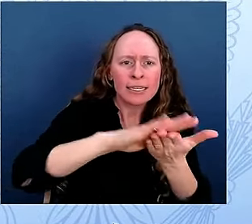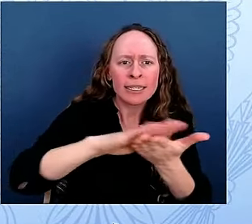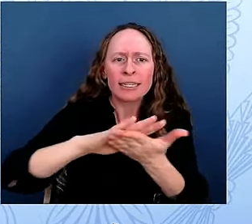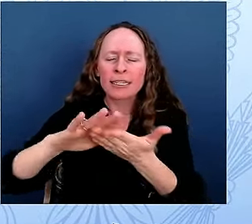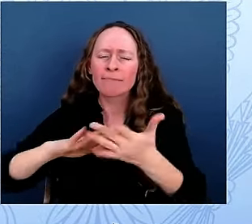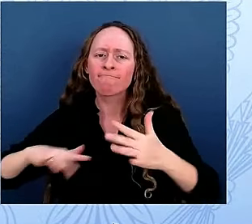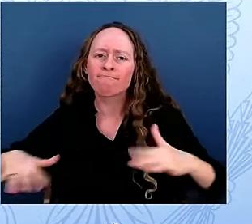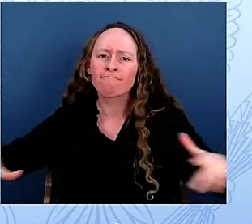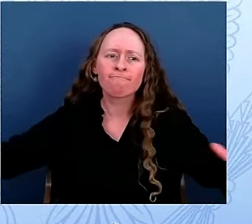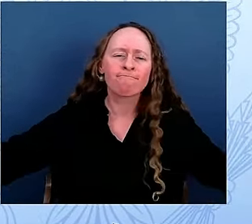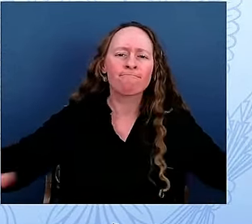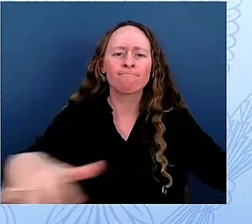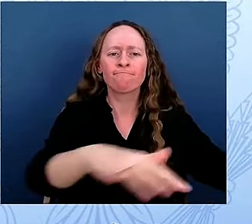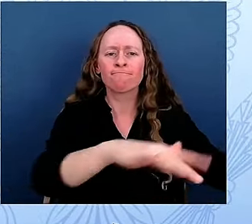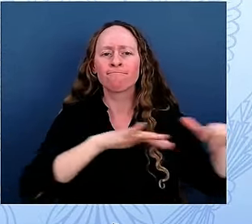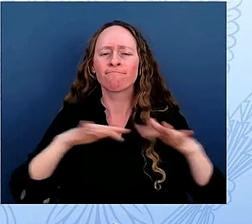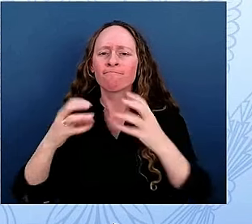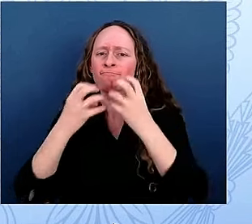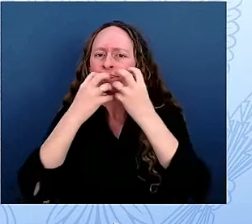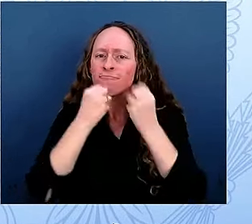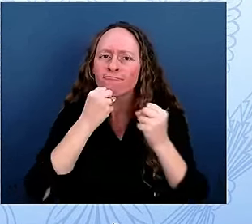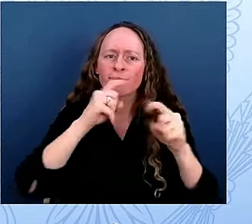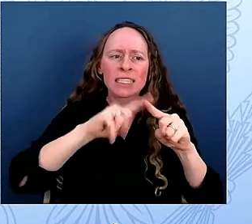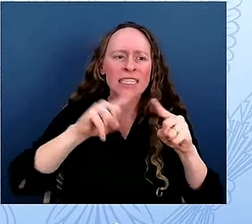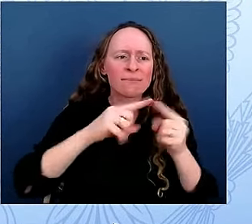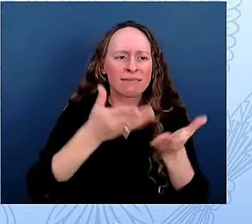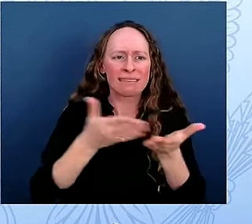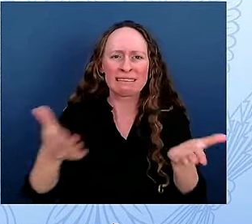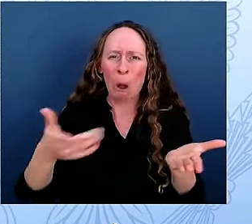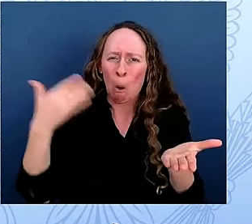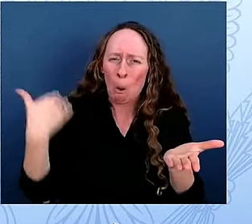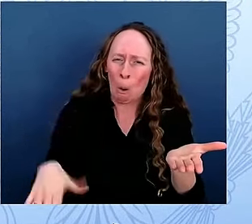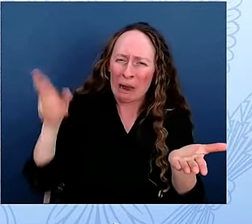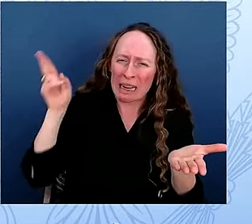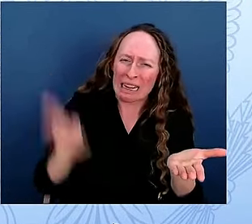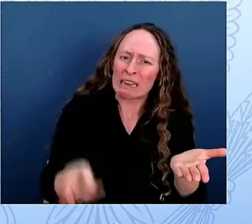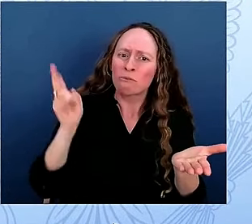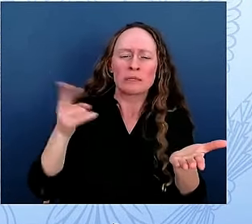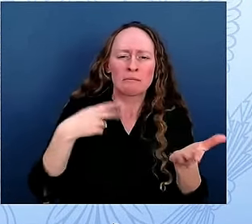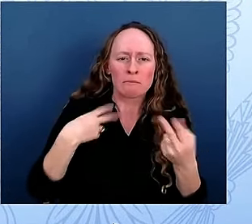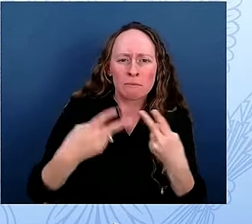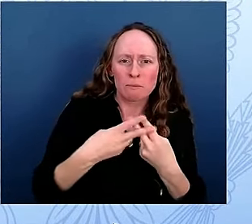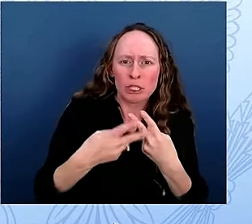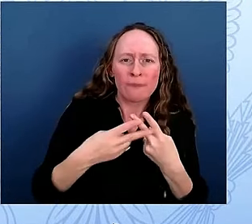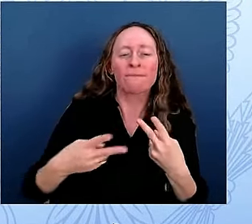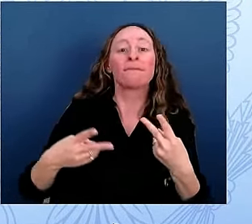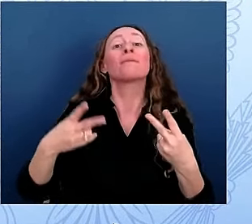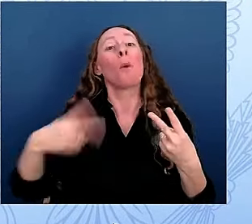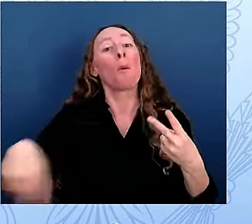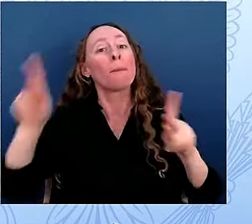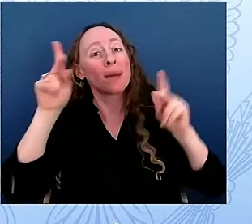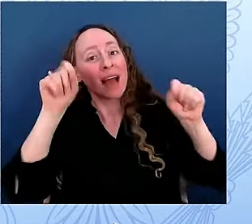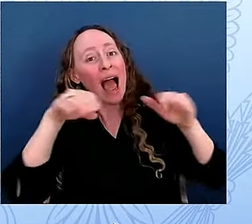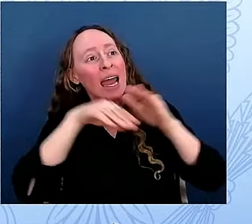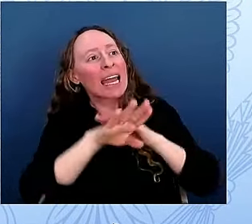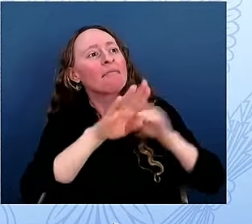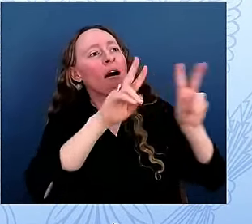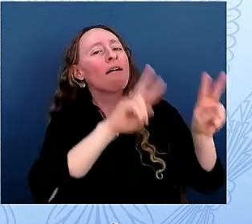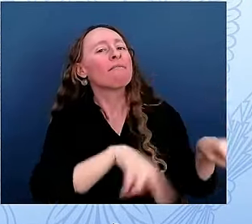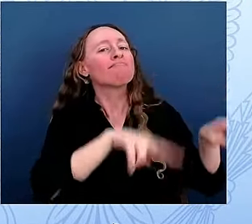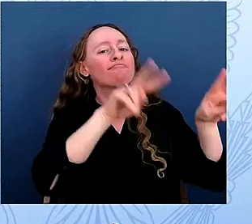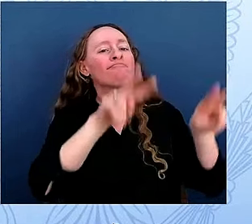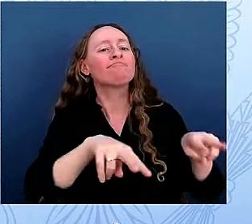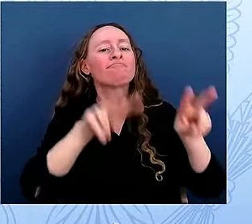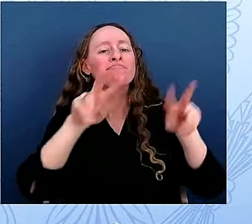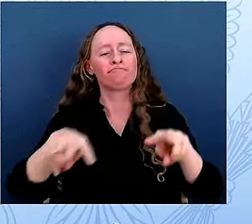for people to exercise their First Amendment rights, and invite people to learn about the history of the presidency